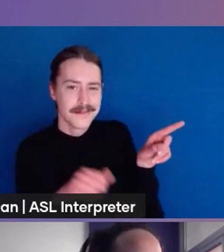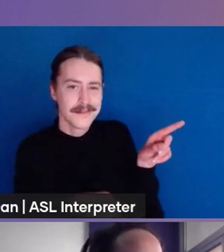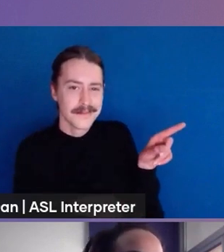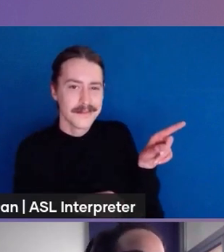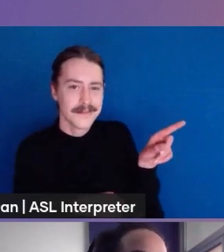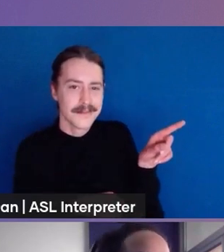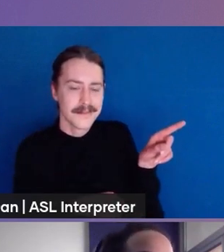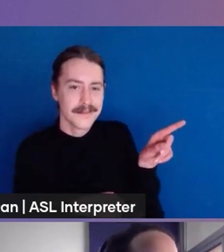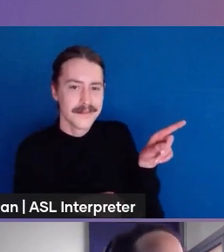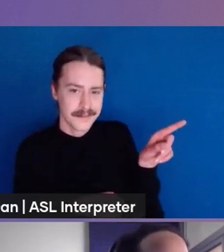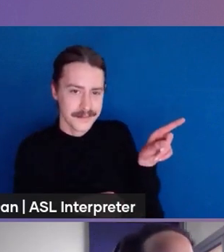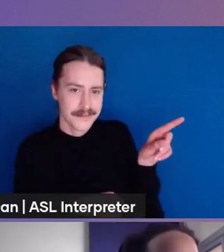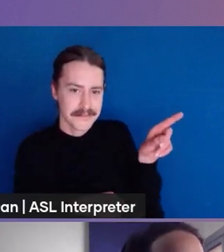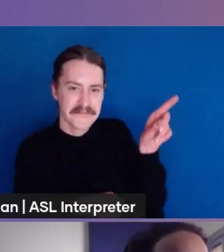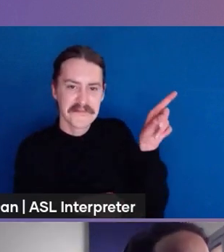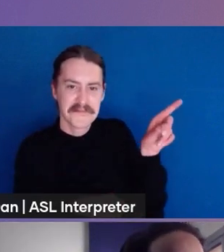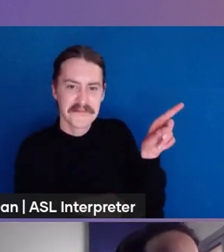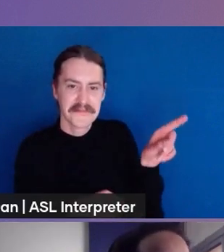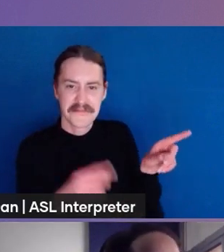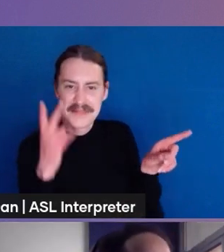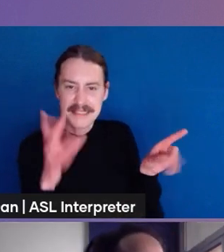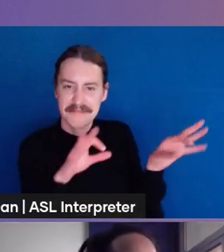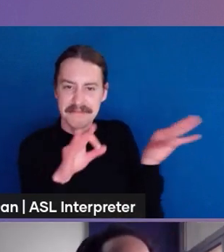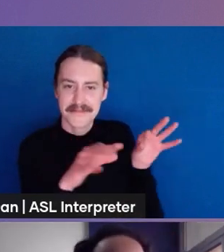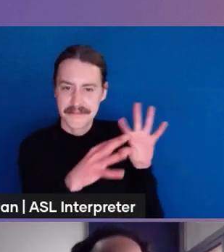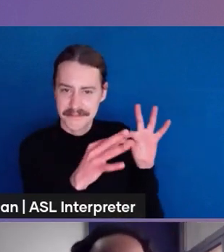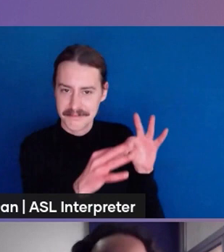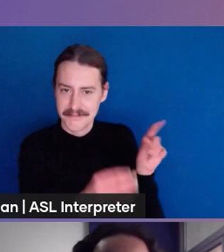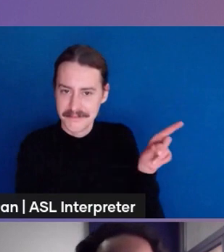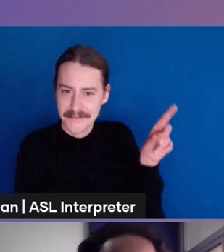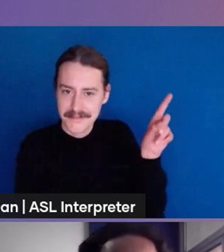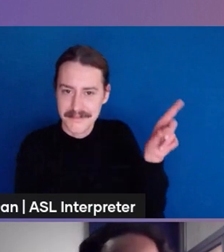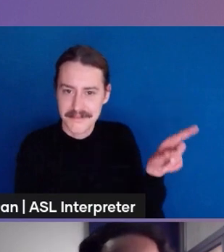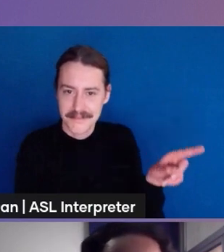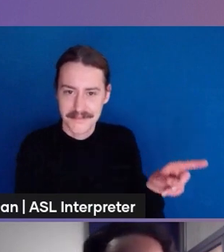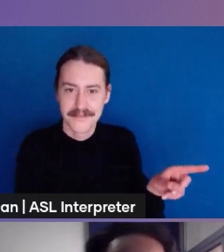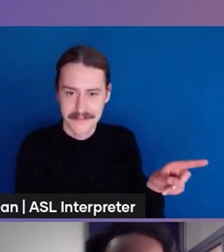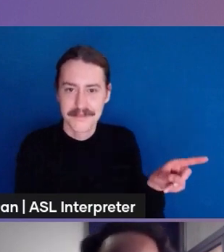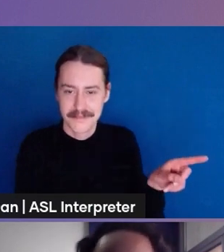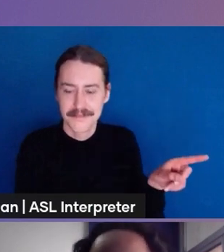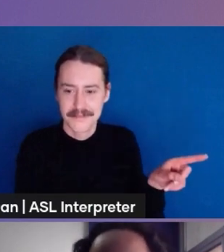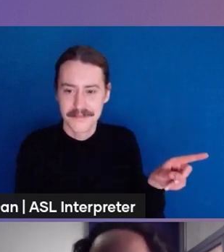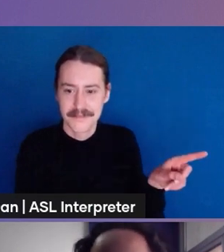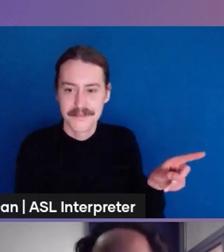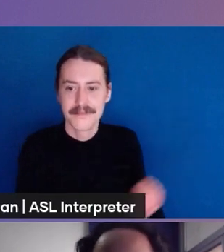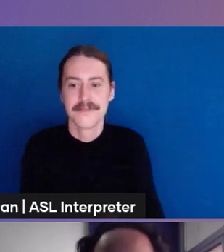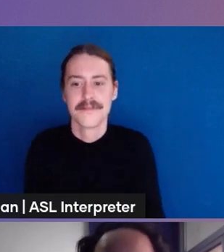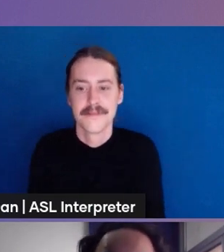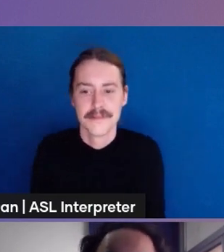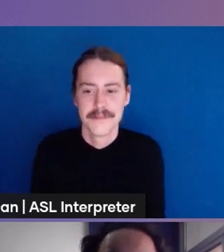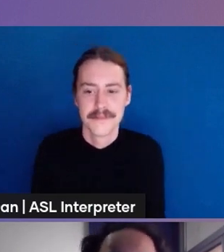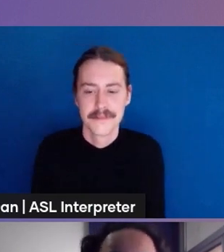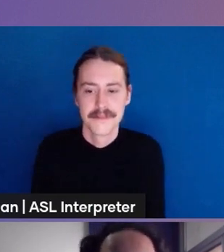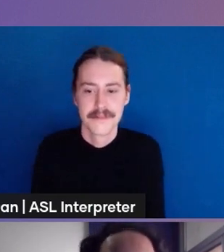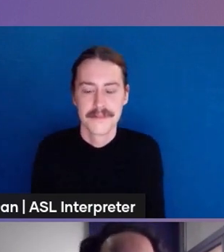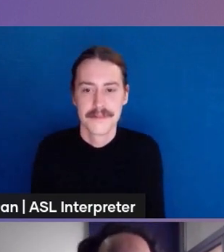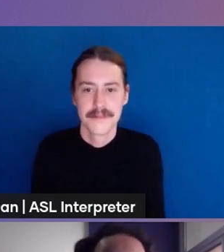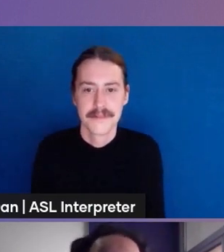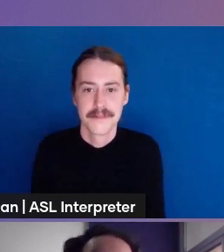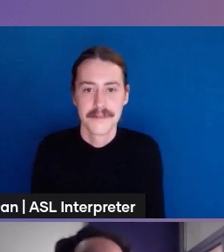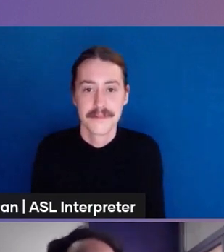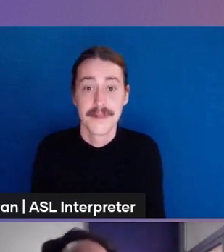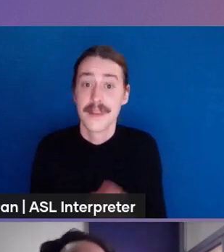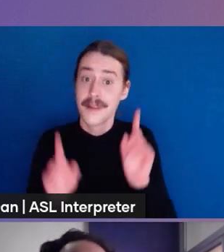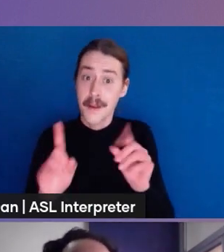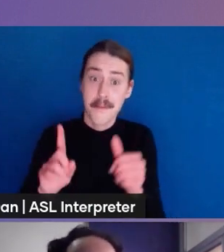services Terraform codes files called APIs into declarative configuration files but first a